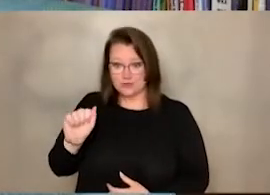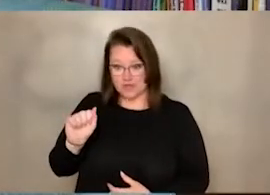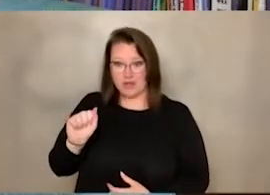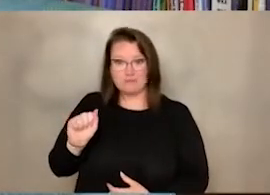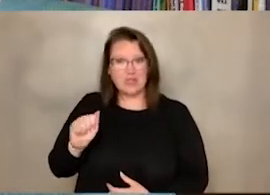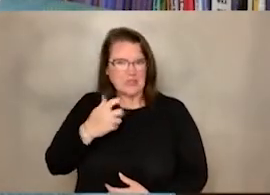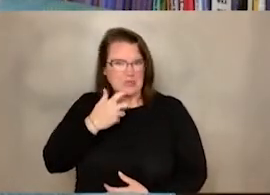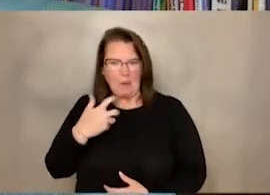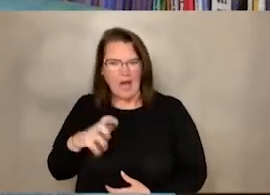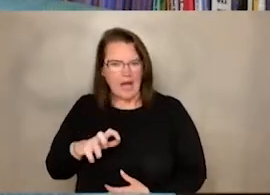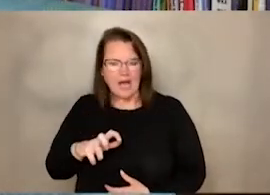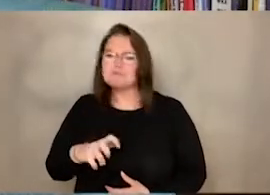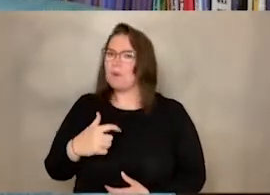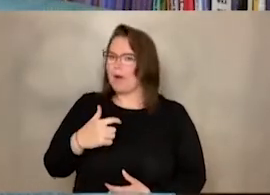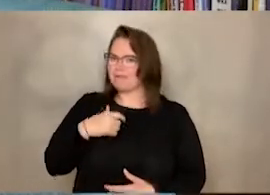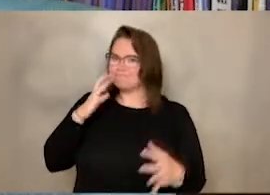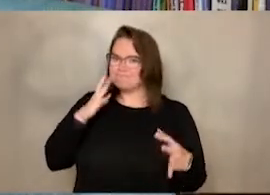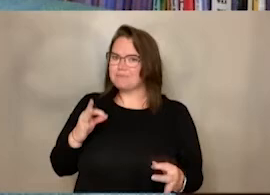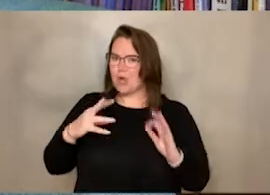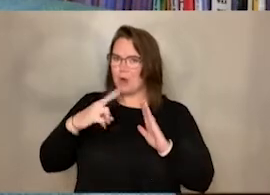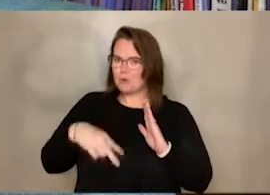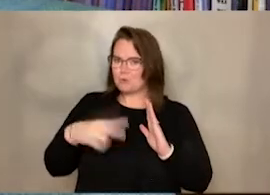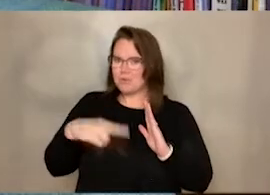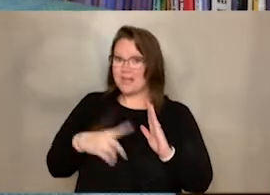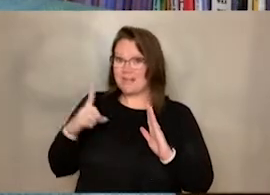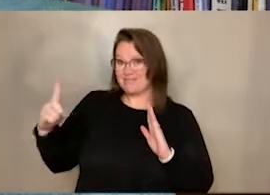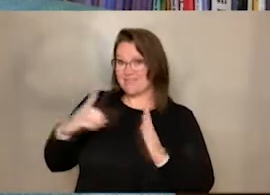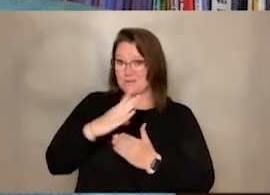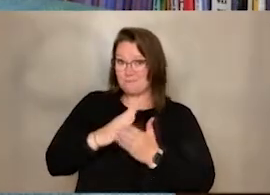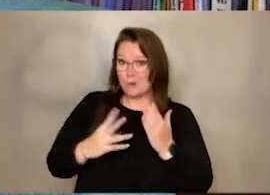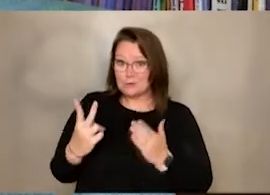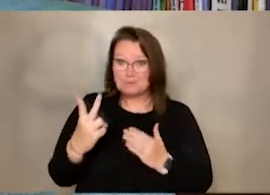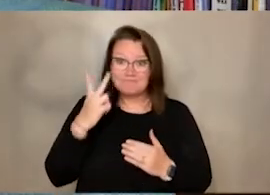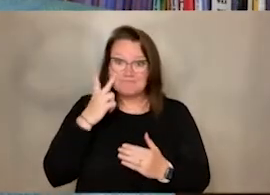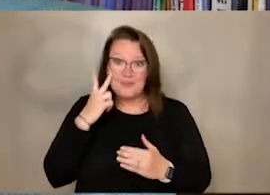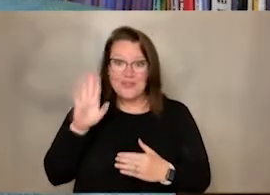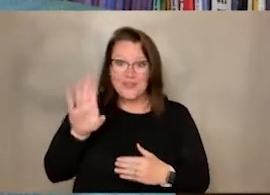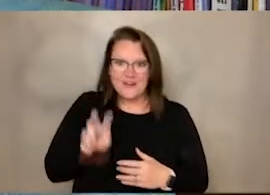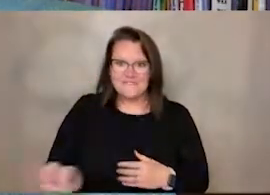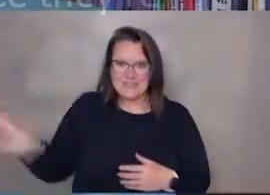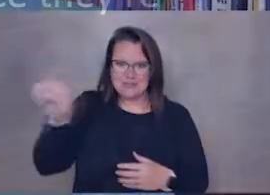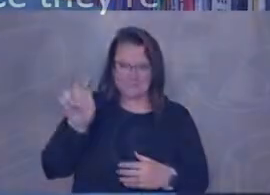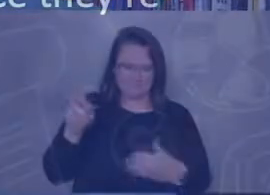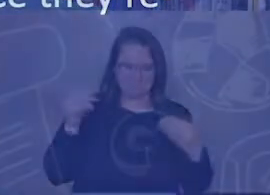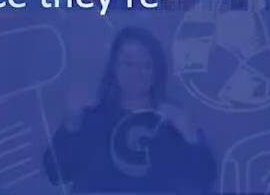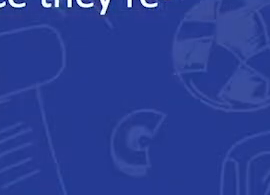Love Tacos 2, and see what kind of adventure they go on. Are you ready? Let's begin.